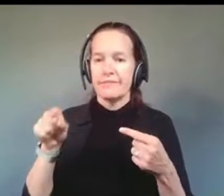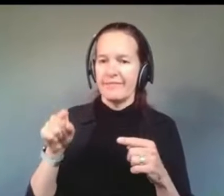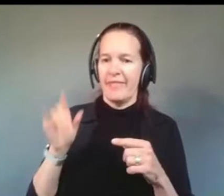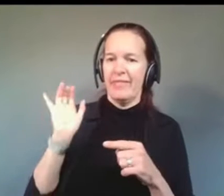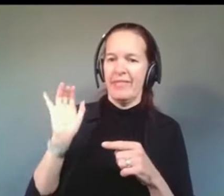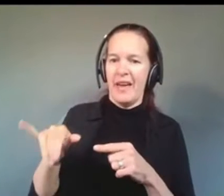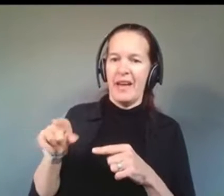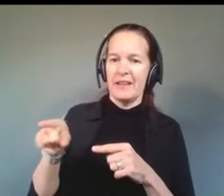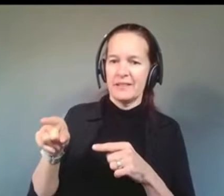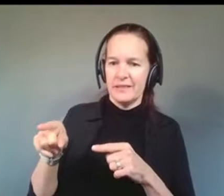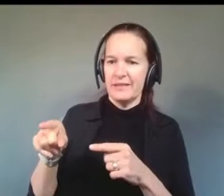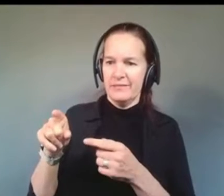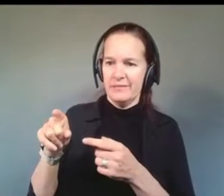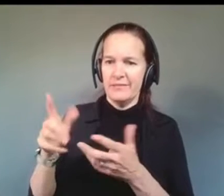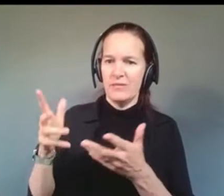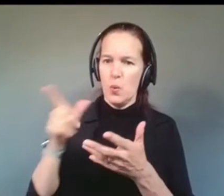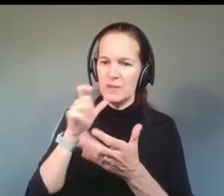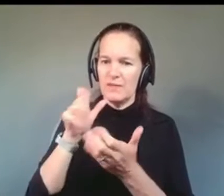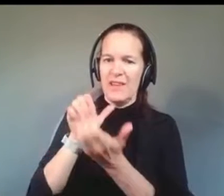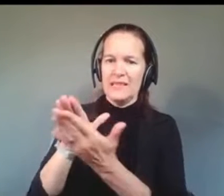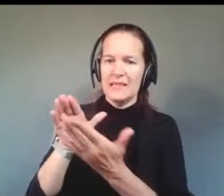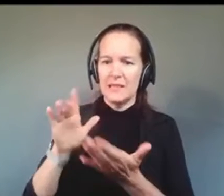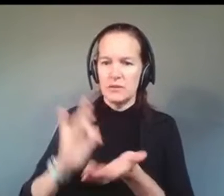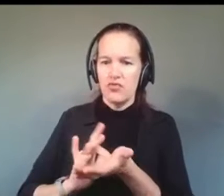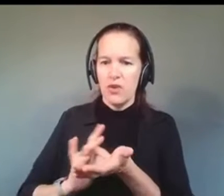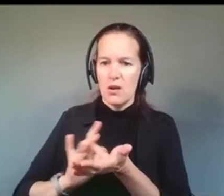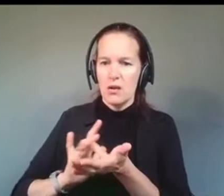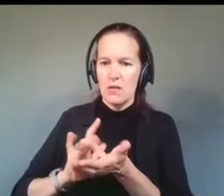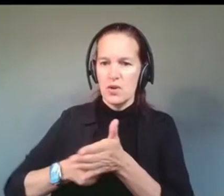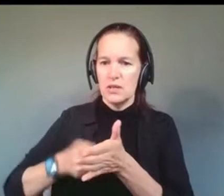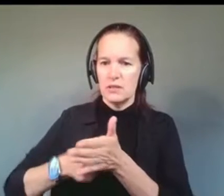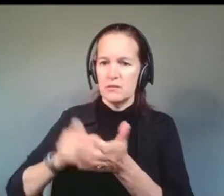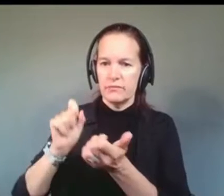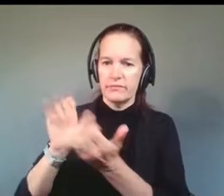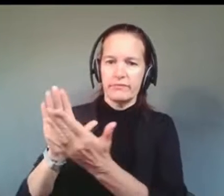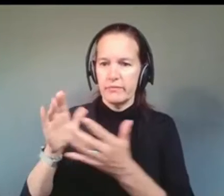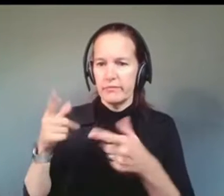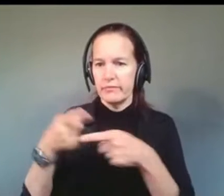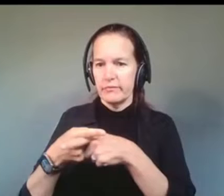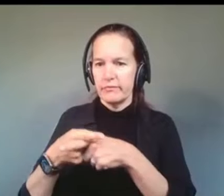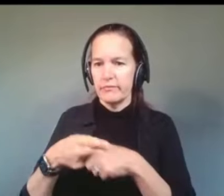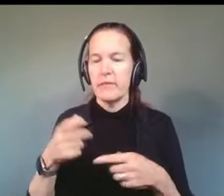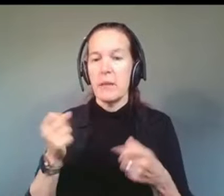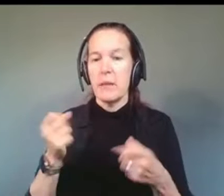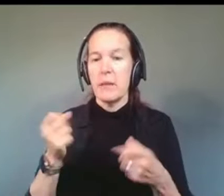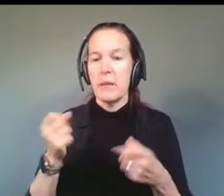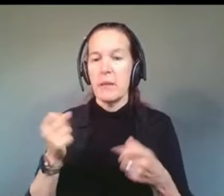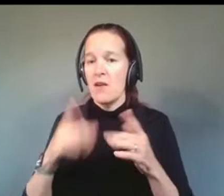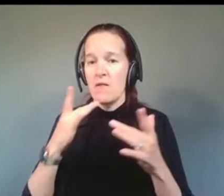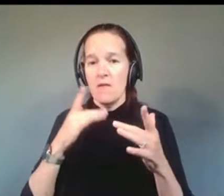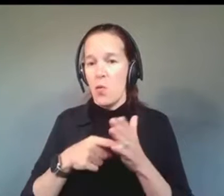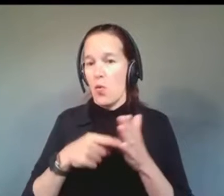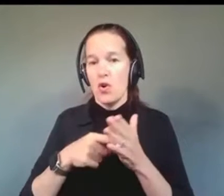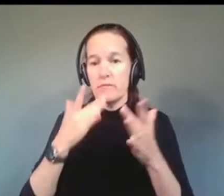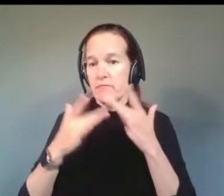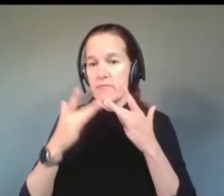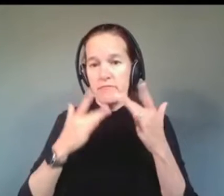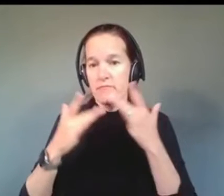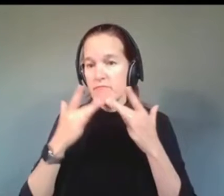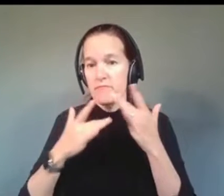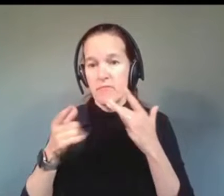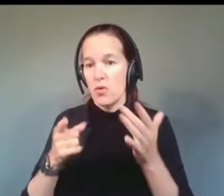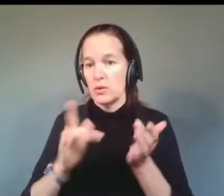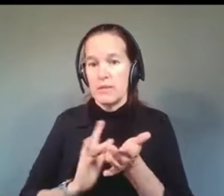pricing crisis. As many as one in four seniors nationwide struggle to afford prescription drugs, with higher